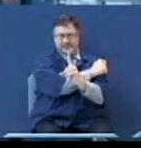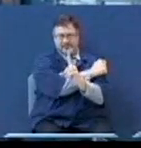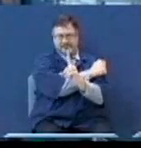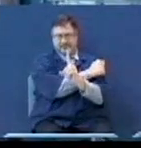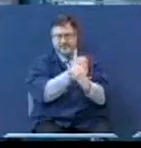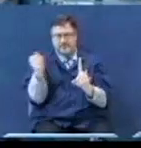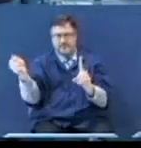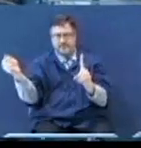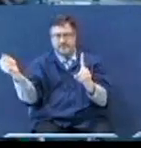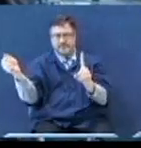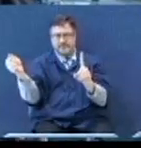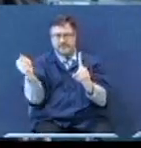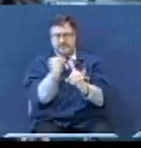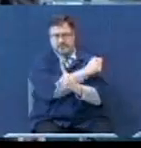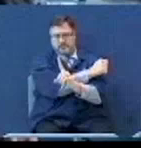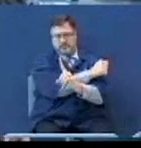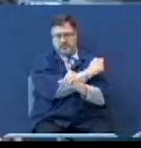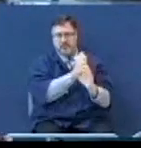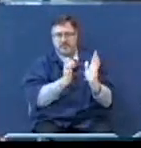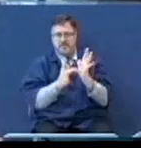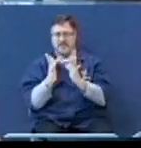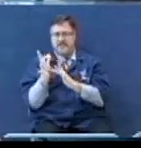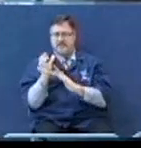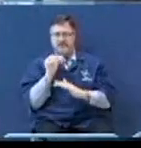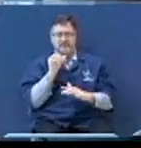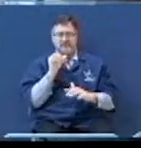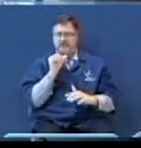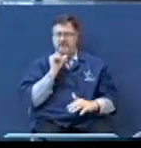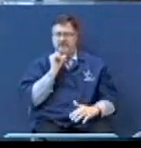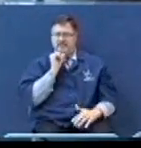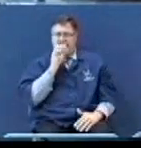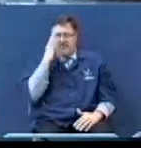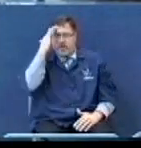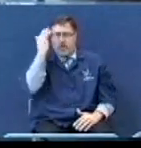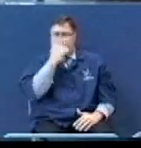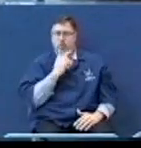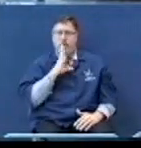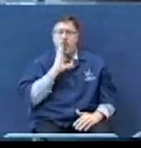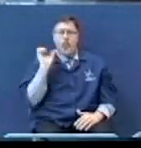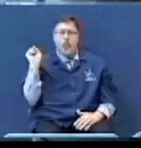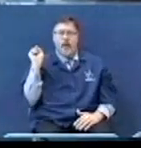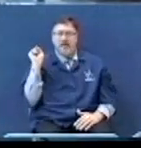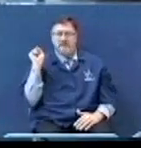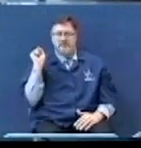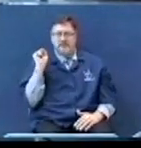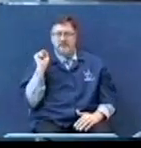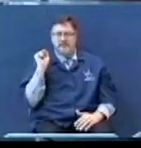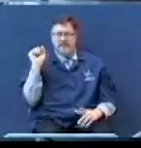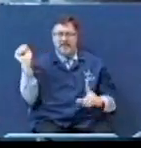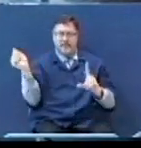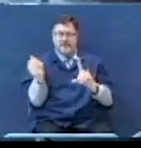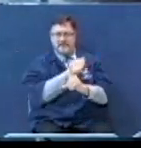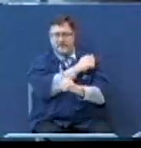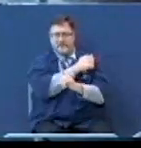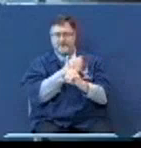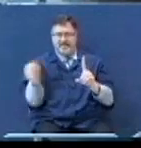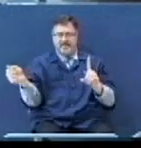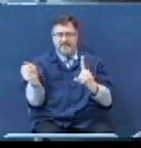But no one recognized him. I'm told by physicians that he was beaten.